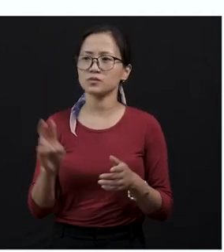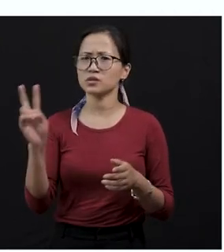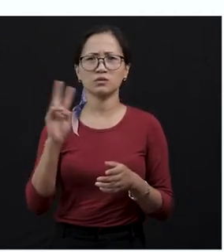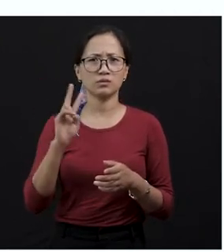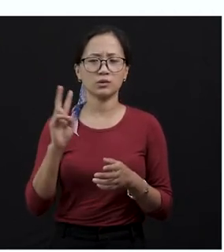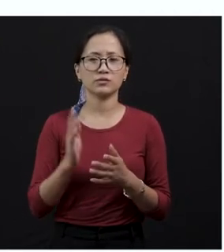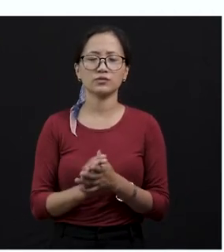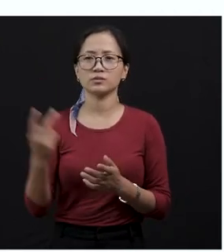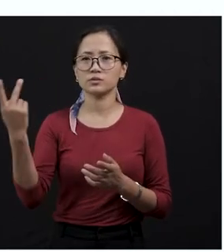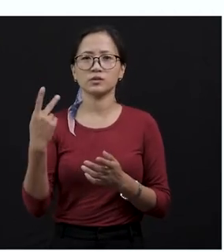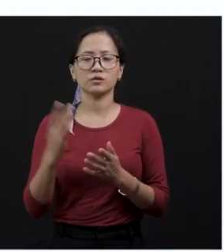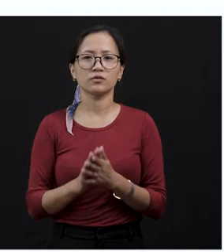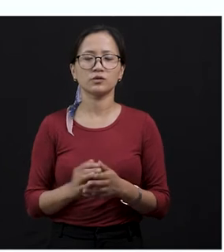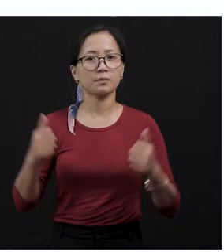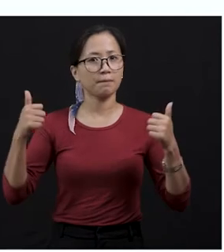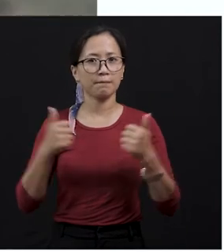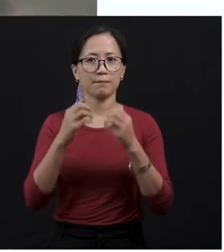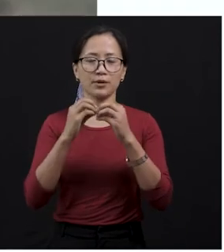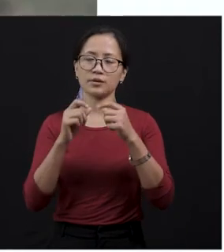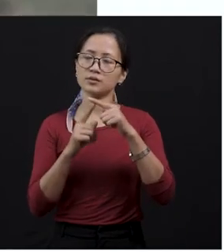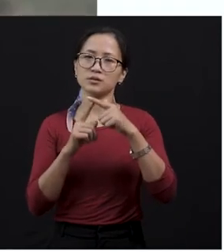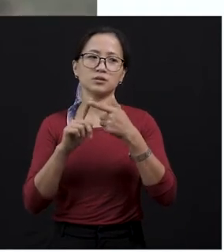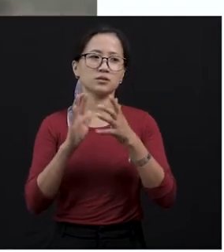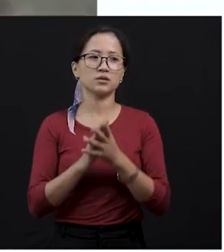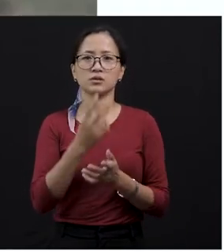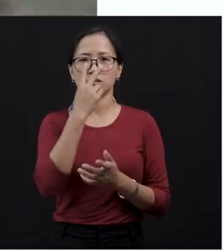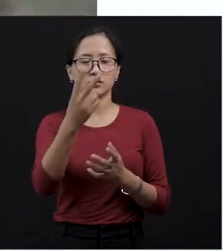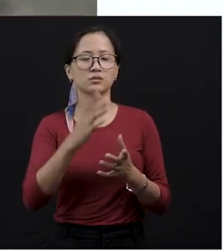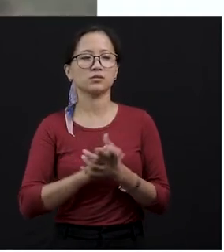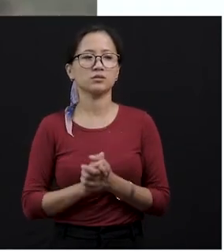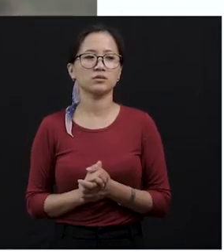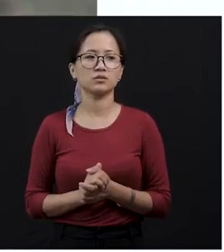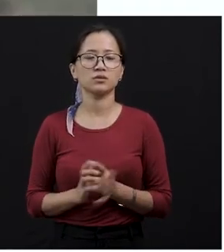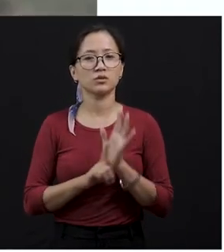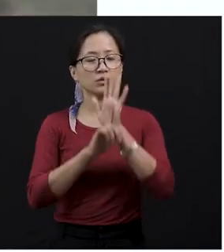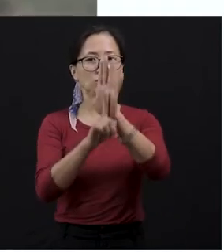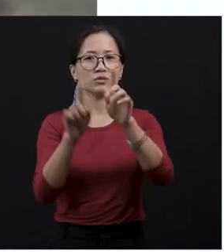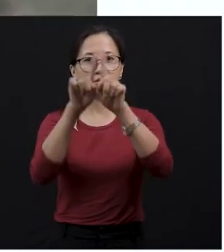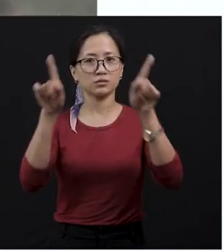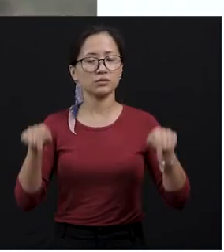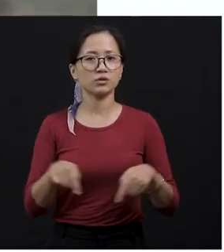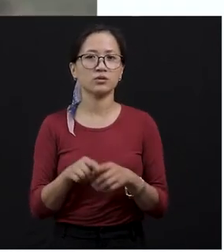them were ready, all ready for the battle. This is what the battle. I've already shown this picture, but in order to